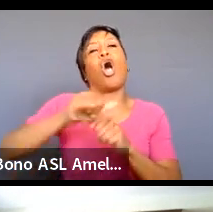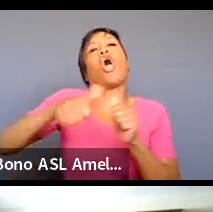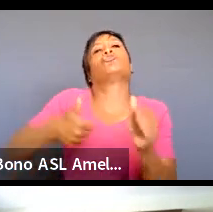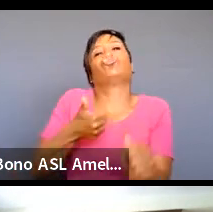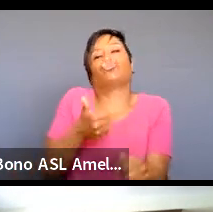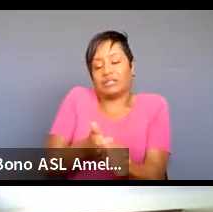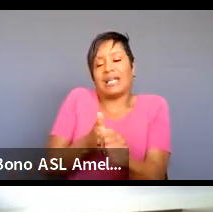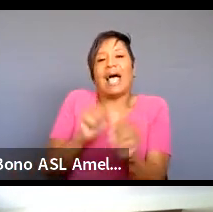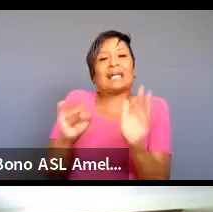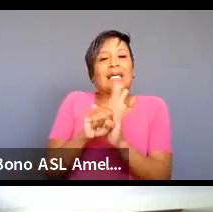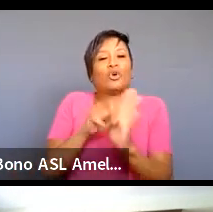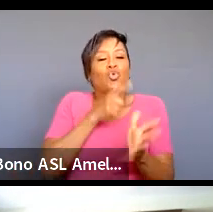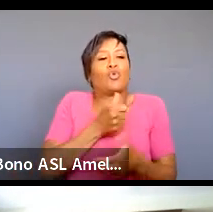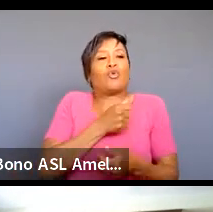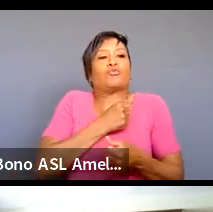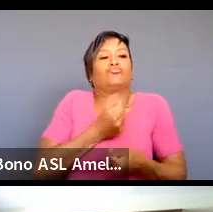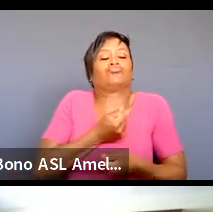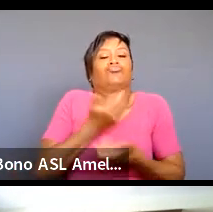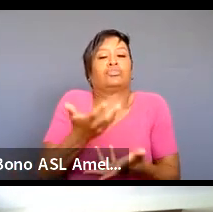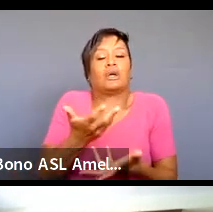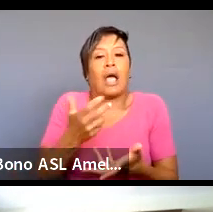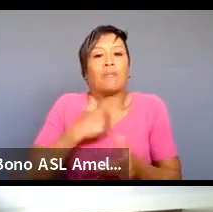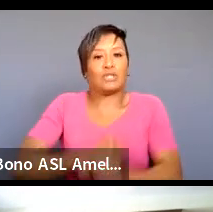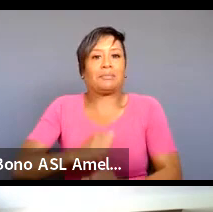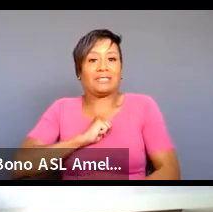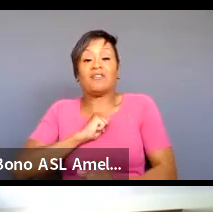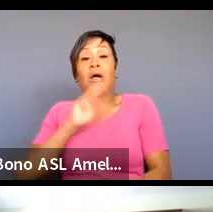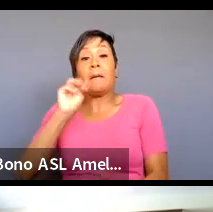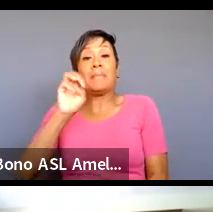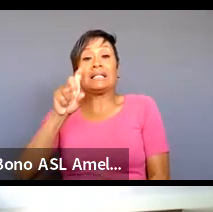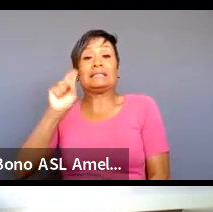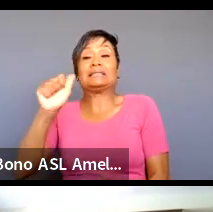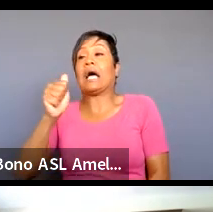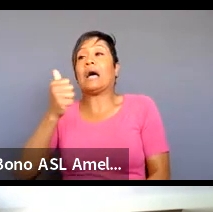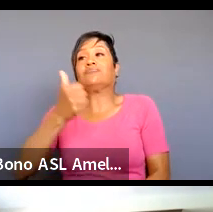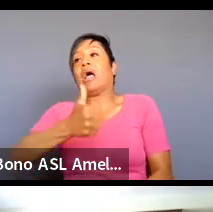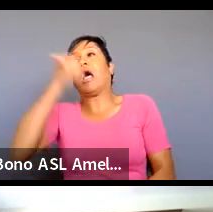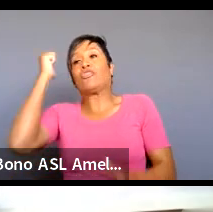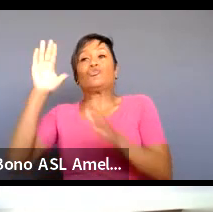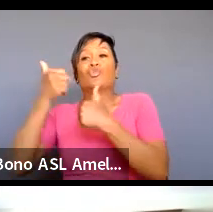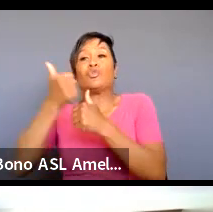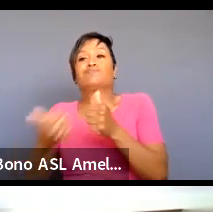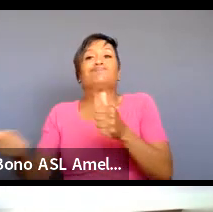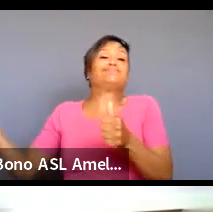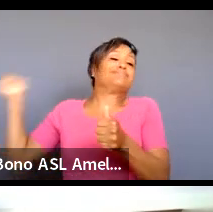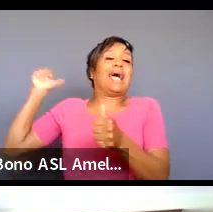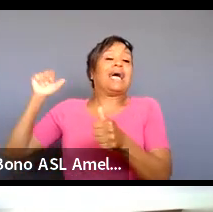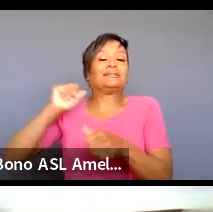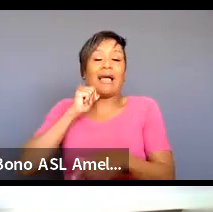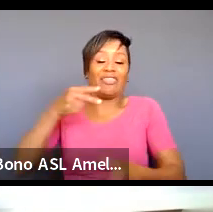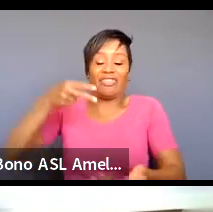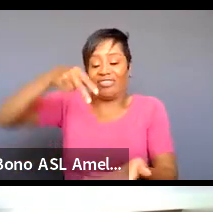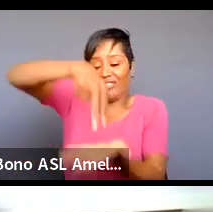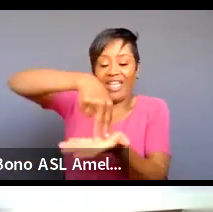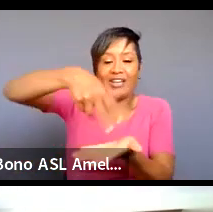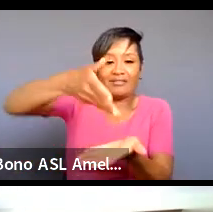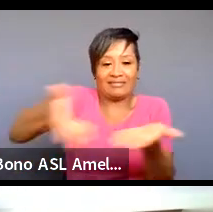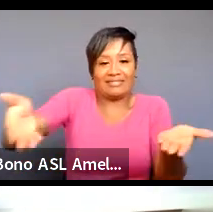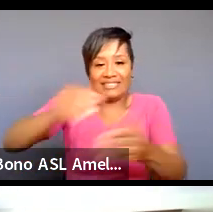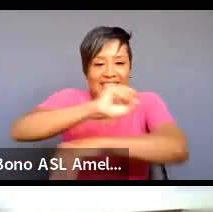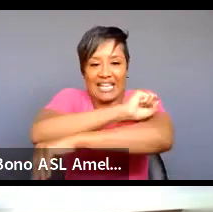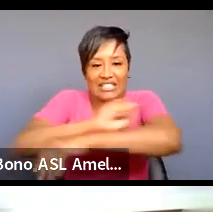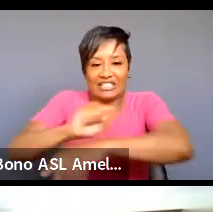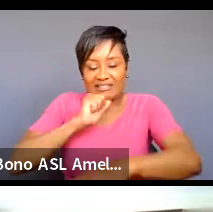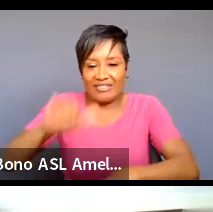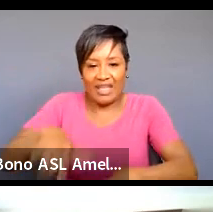channeling that work so i could protect myself melissa dupre was in another room backstage melissa dupre was not on that stage there was a